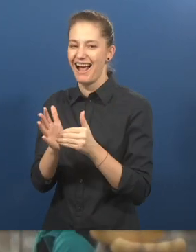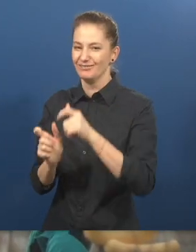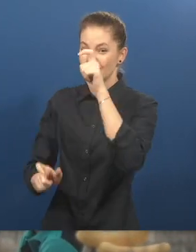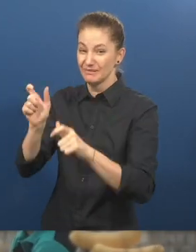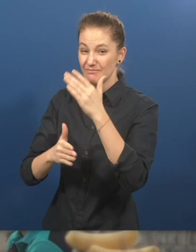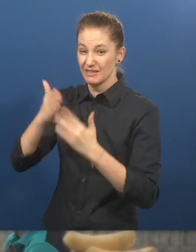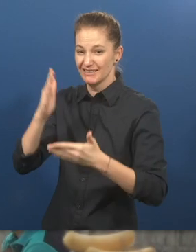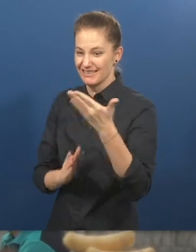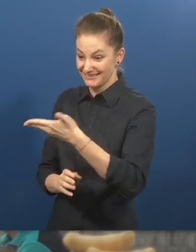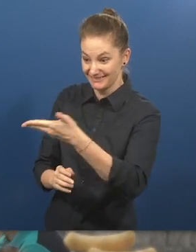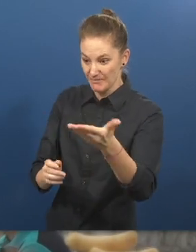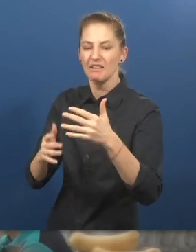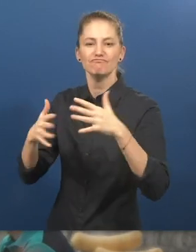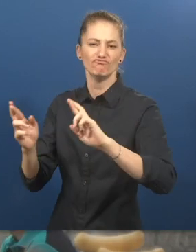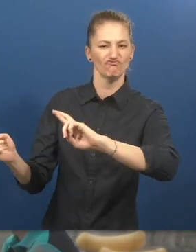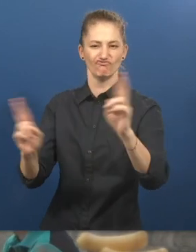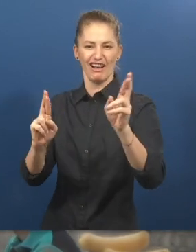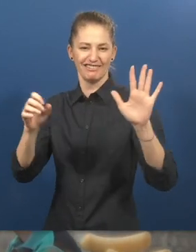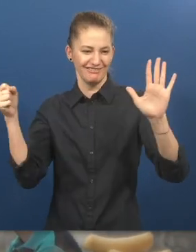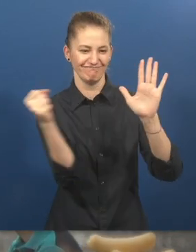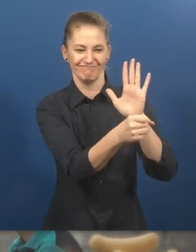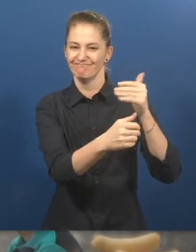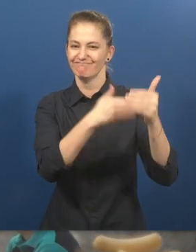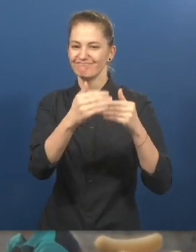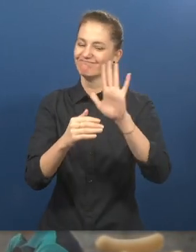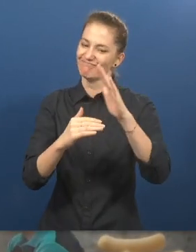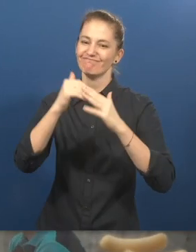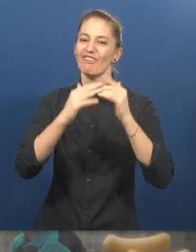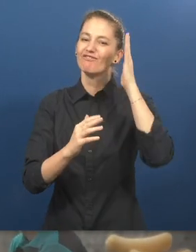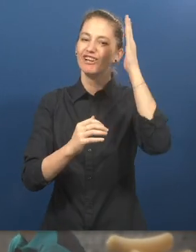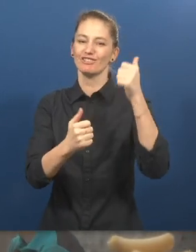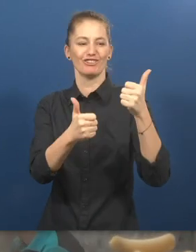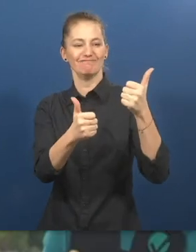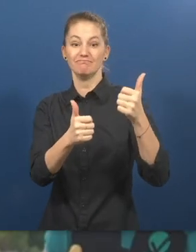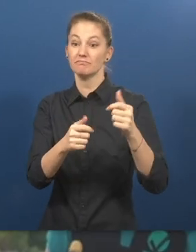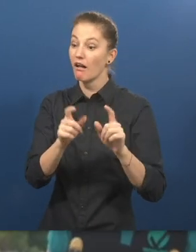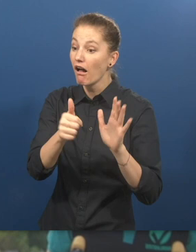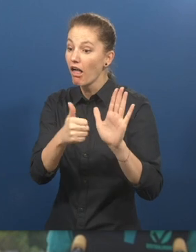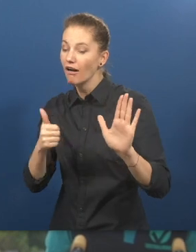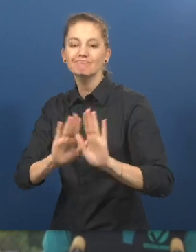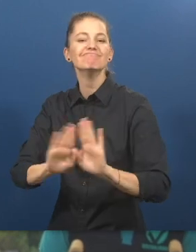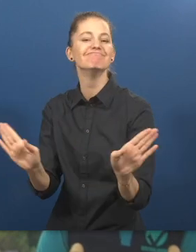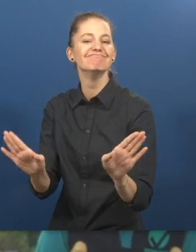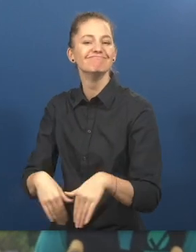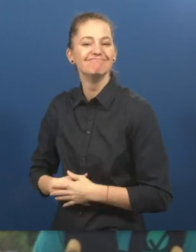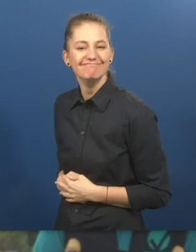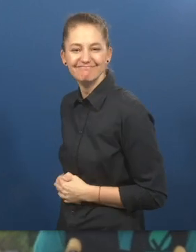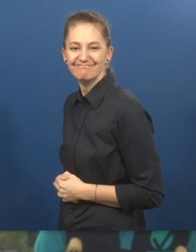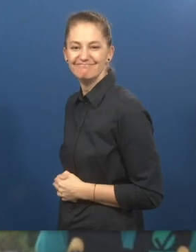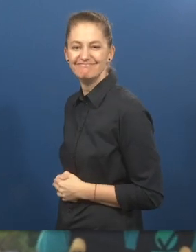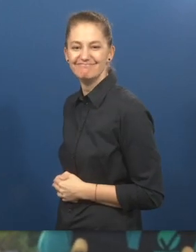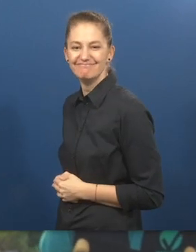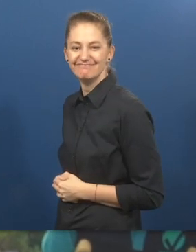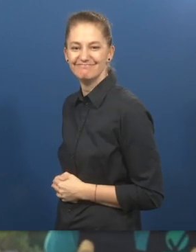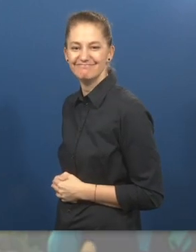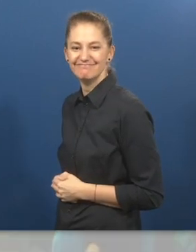build the future of work that leaves no one behind. Five people, one in a wheelchair. They are smiling